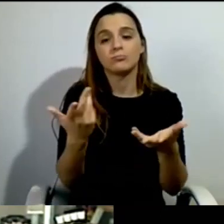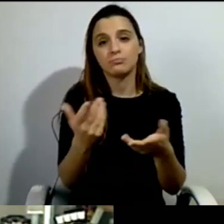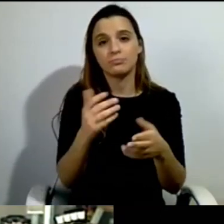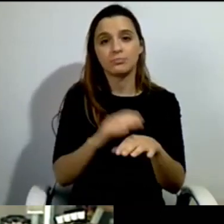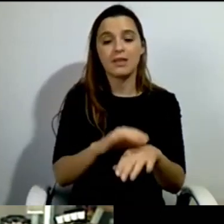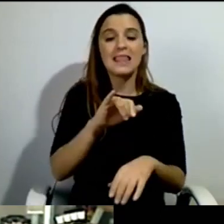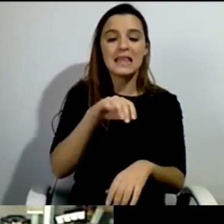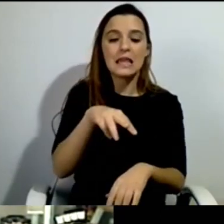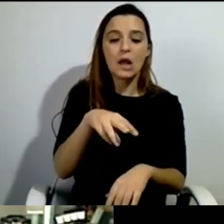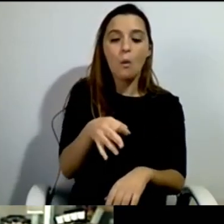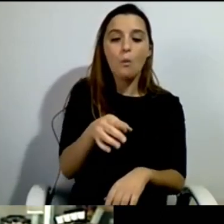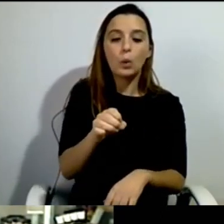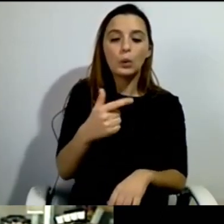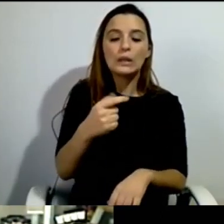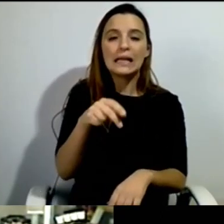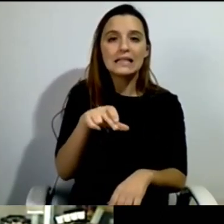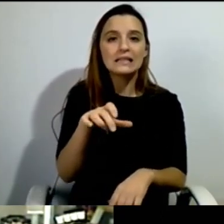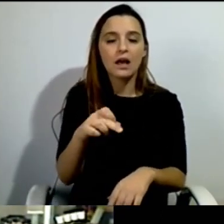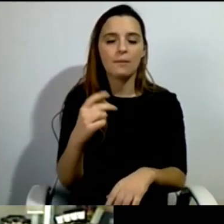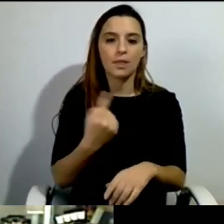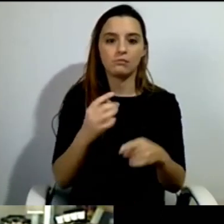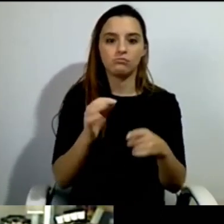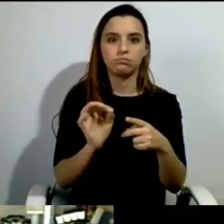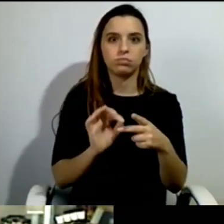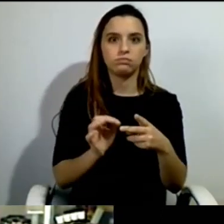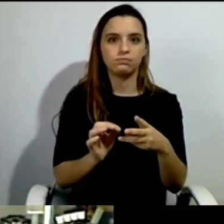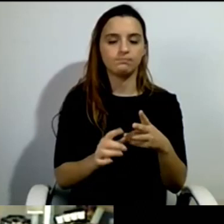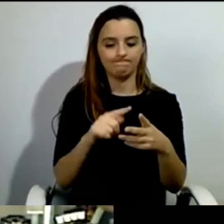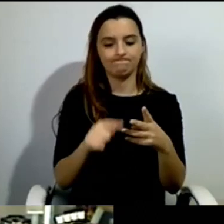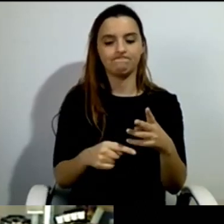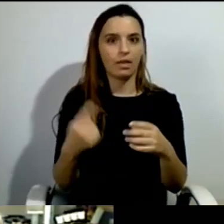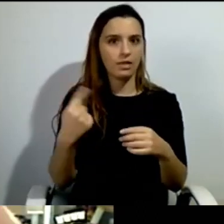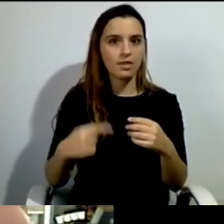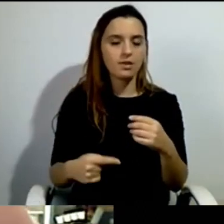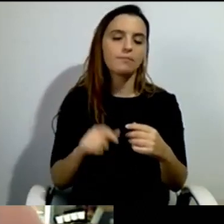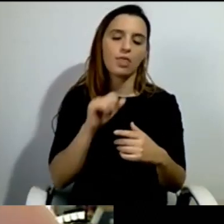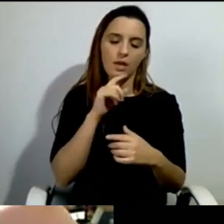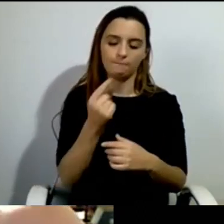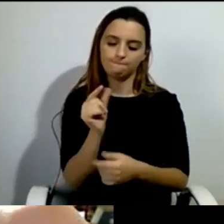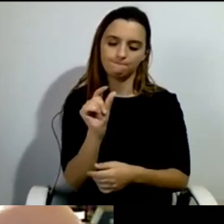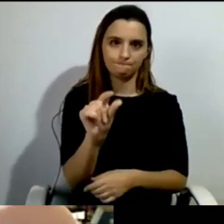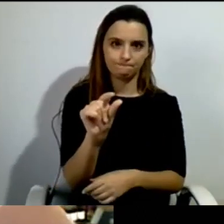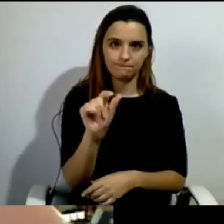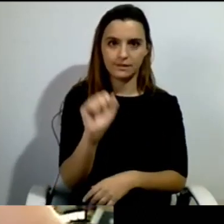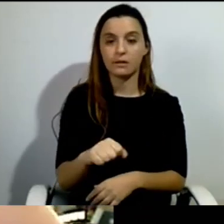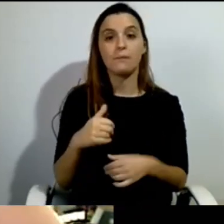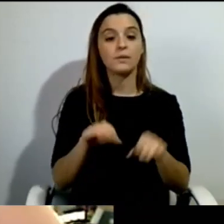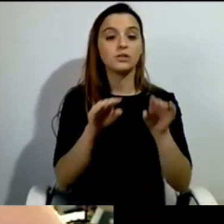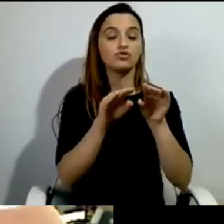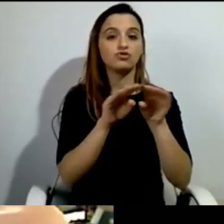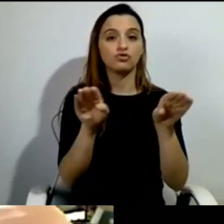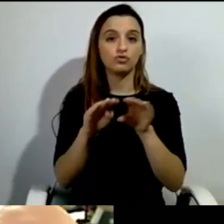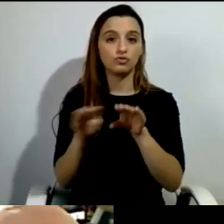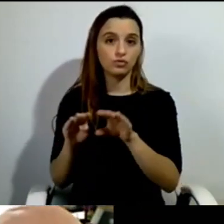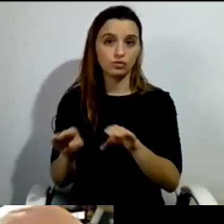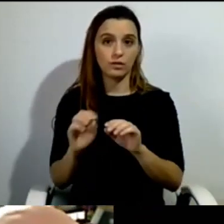but it was separated into three different levels. Level, low level, middle level, and high